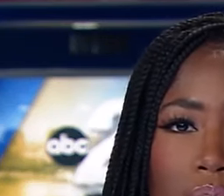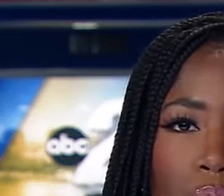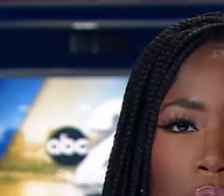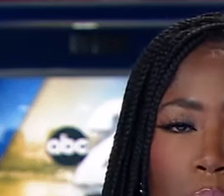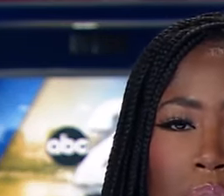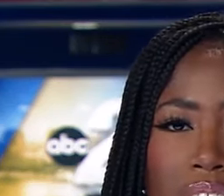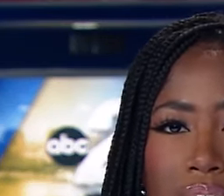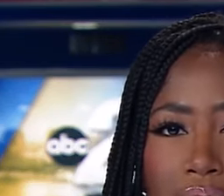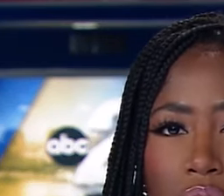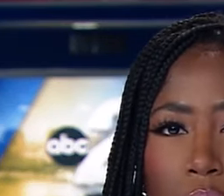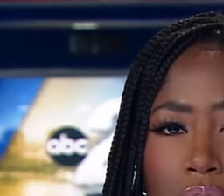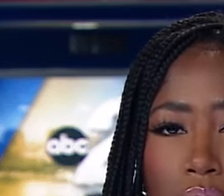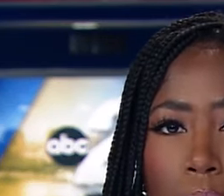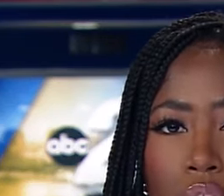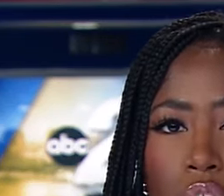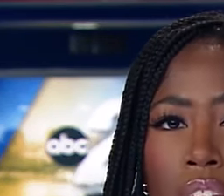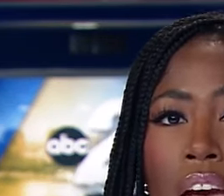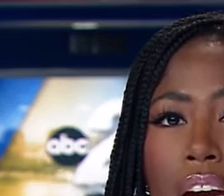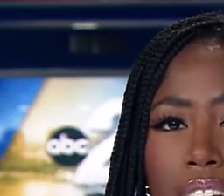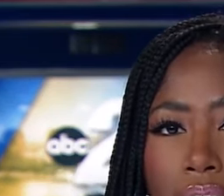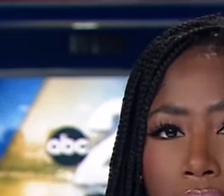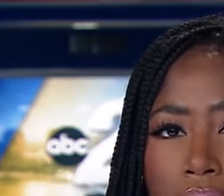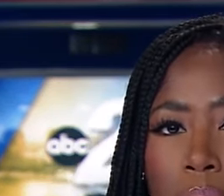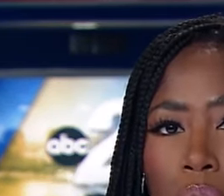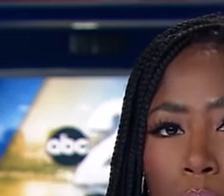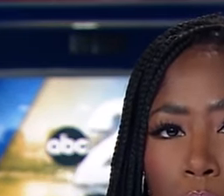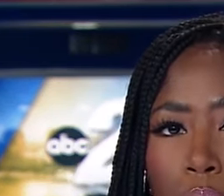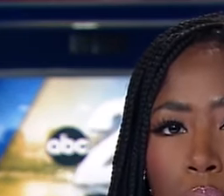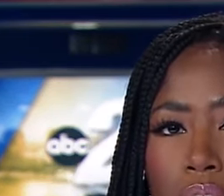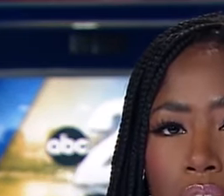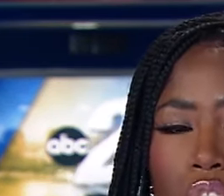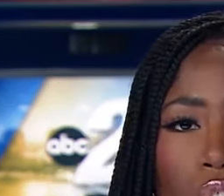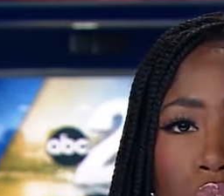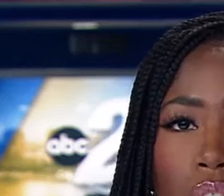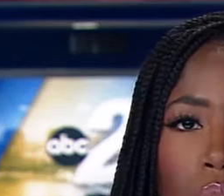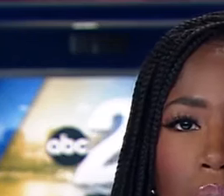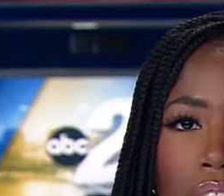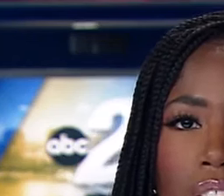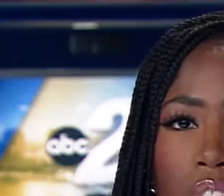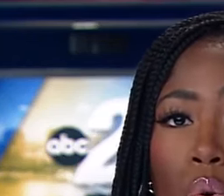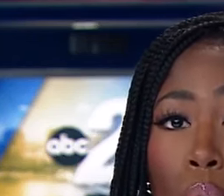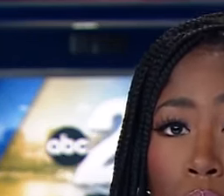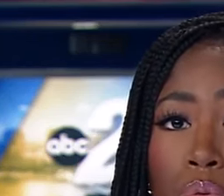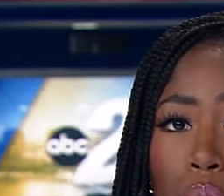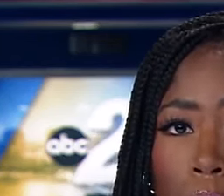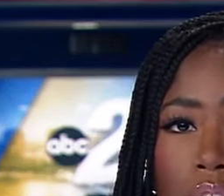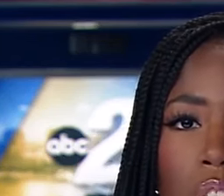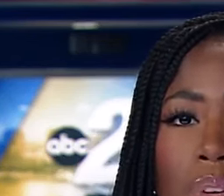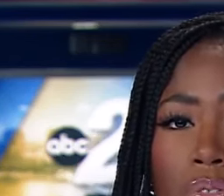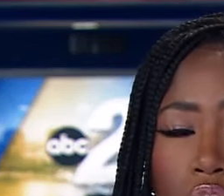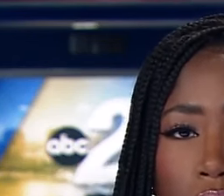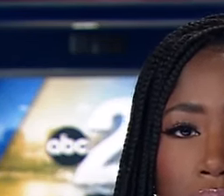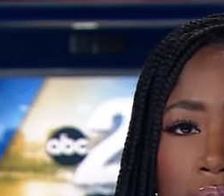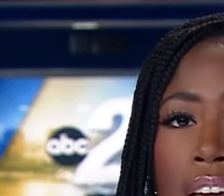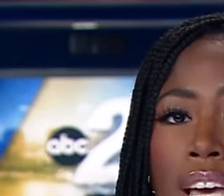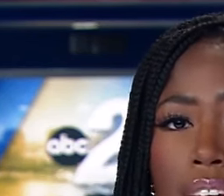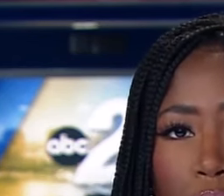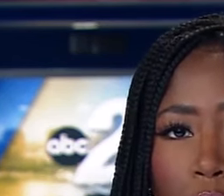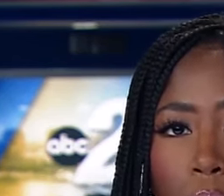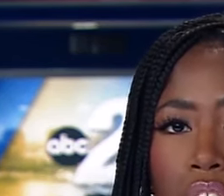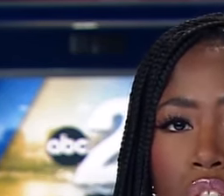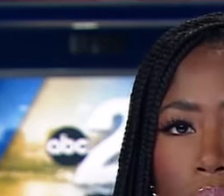requested federal disaster declaration and it has been approved and he's urging Floridians in northern Florida to be vigilant,